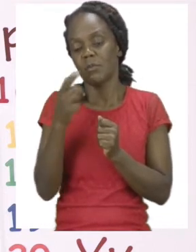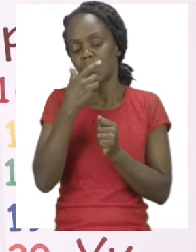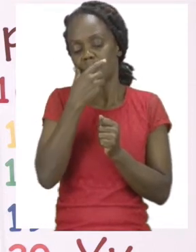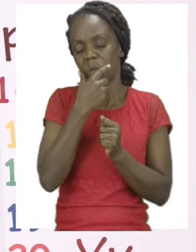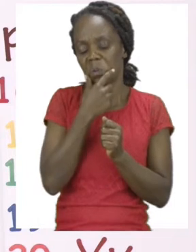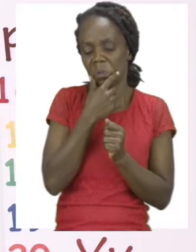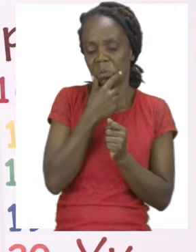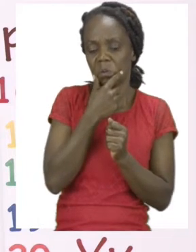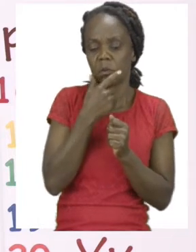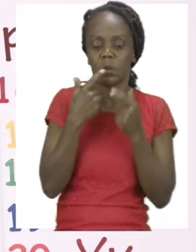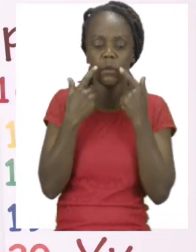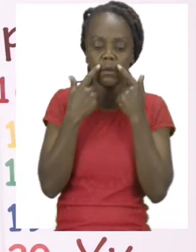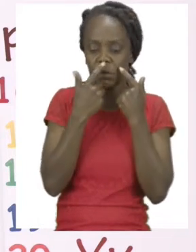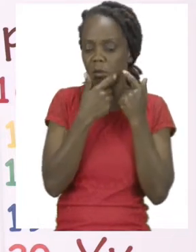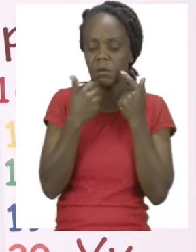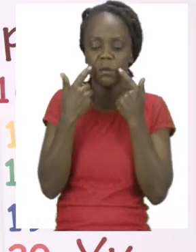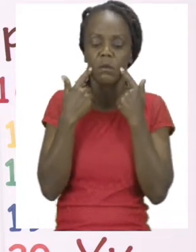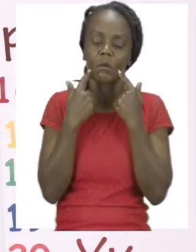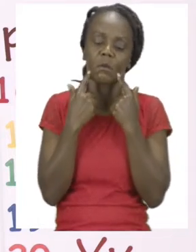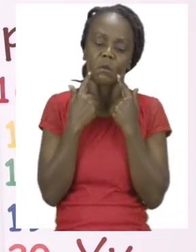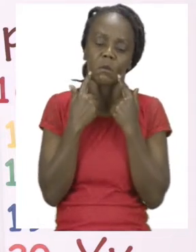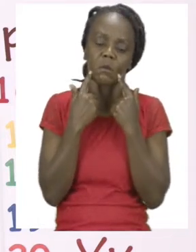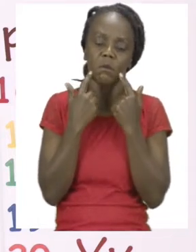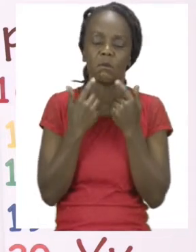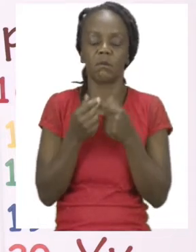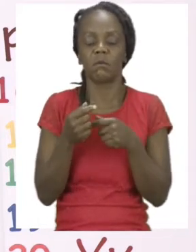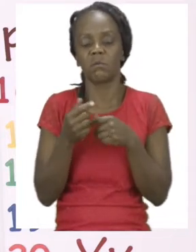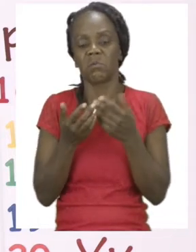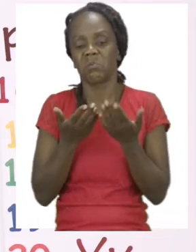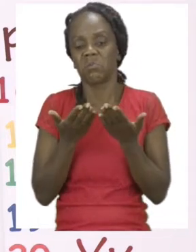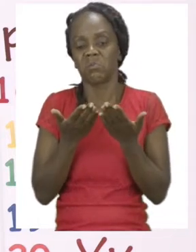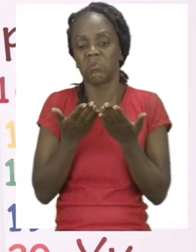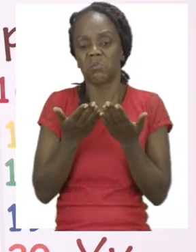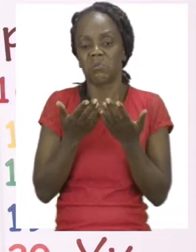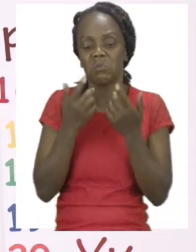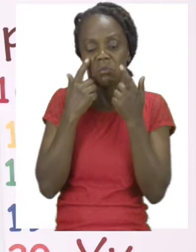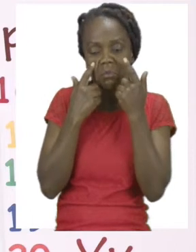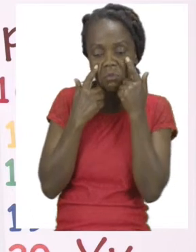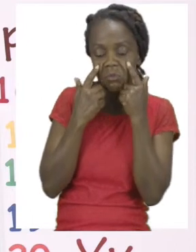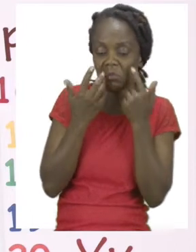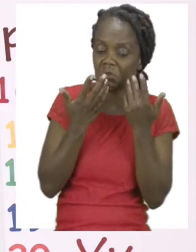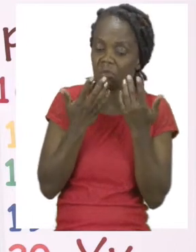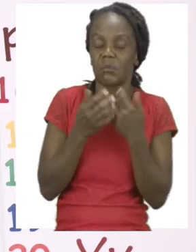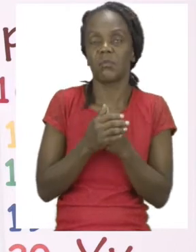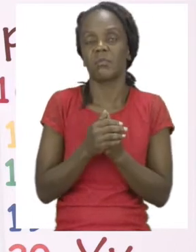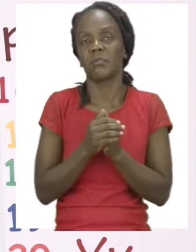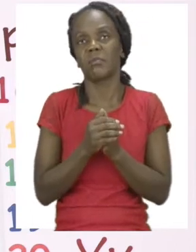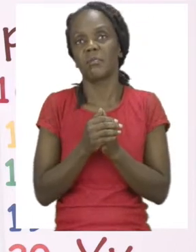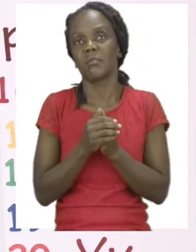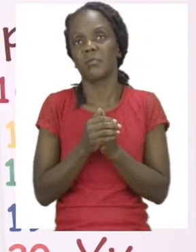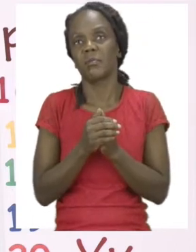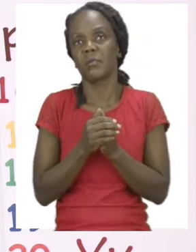about to cry. And when someone is very sad, they're not feeling feeling okay. So we are going to